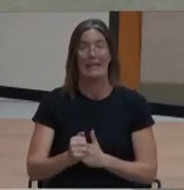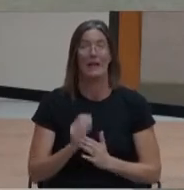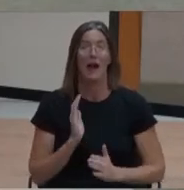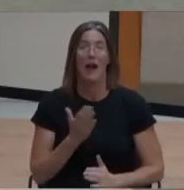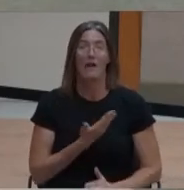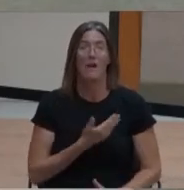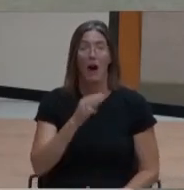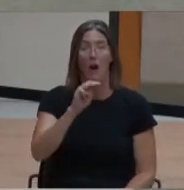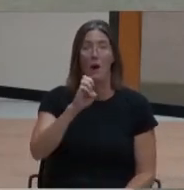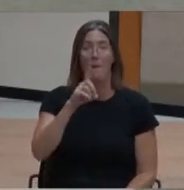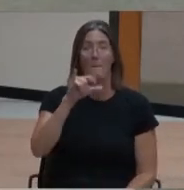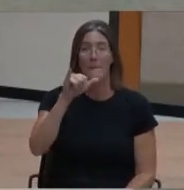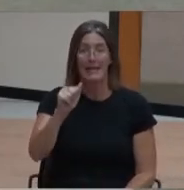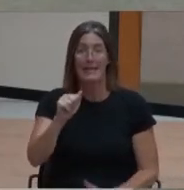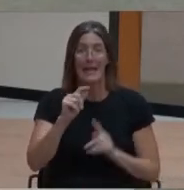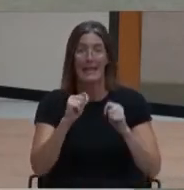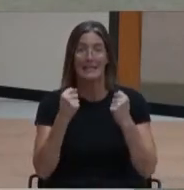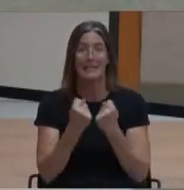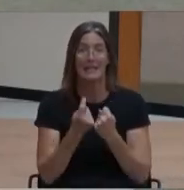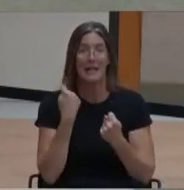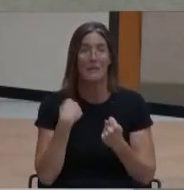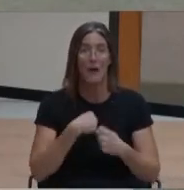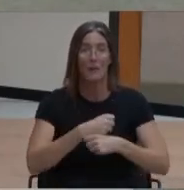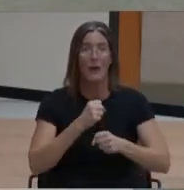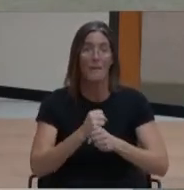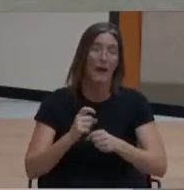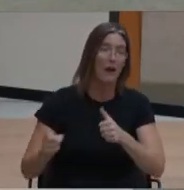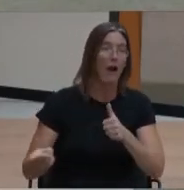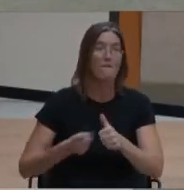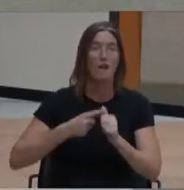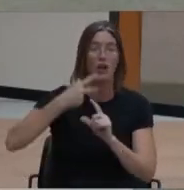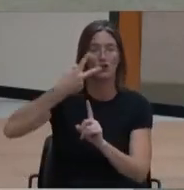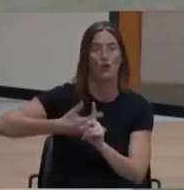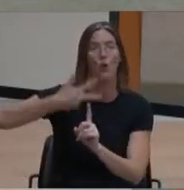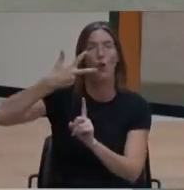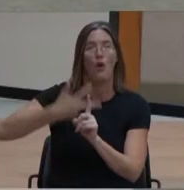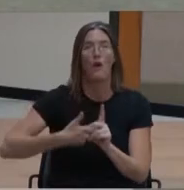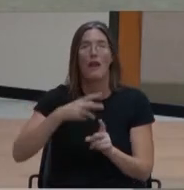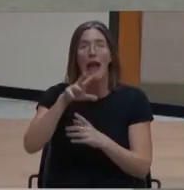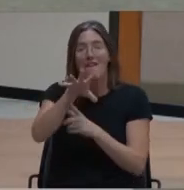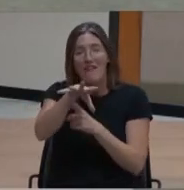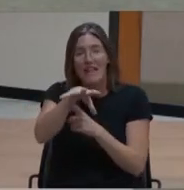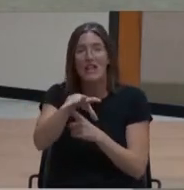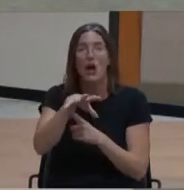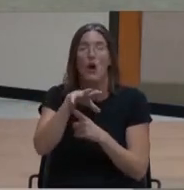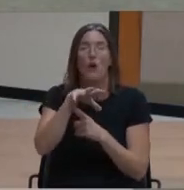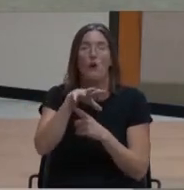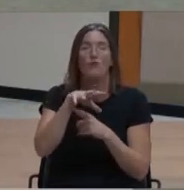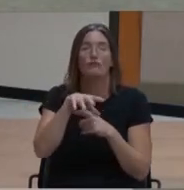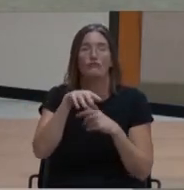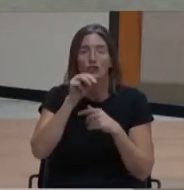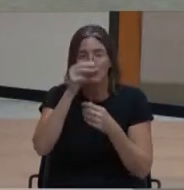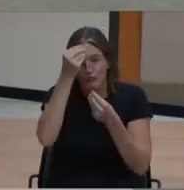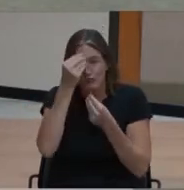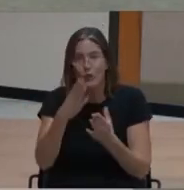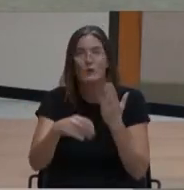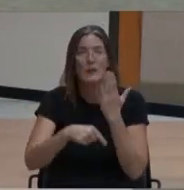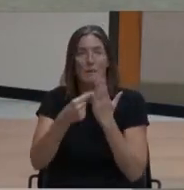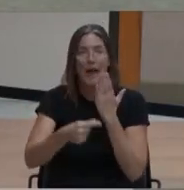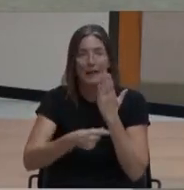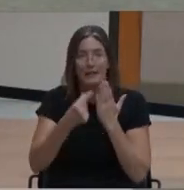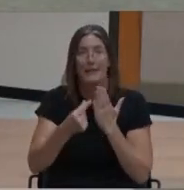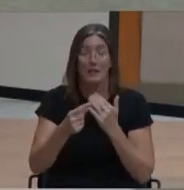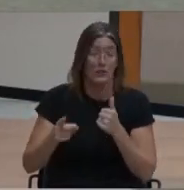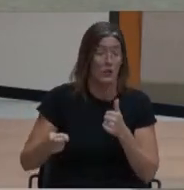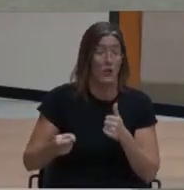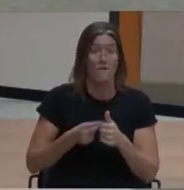ever quarterly video news magazine, Eagles on Air. In our first episode, we covered parent involvement in back